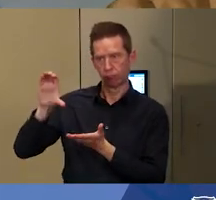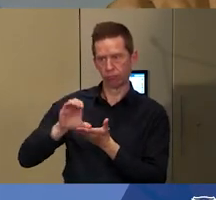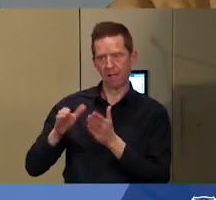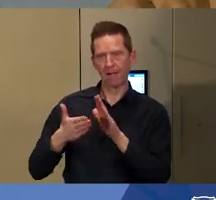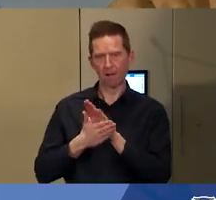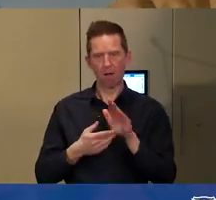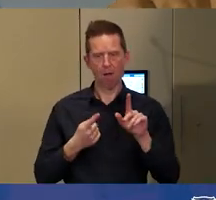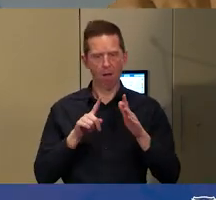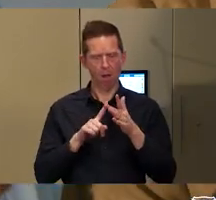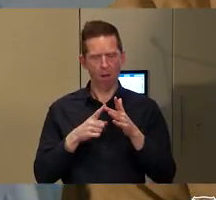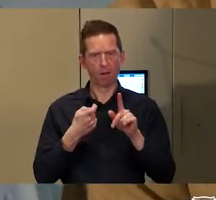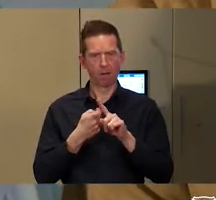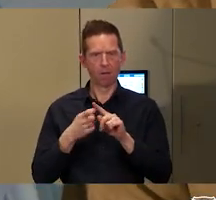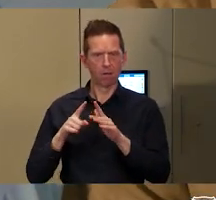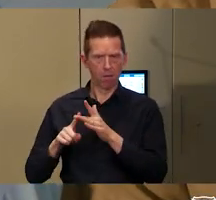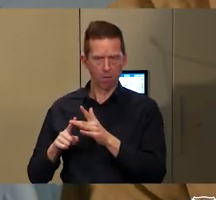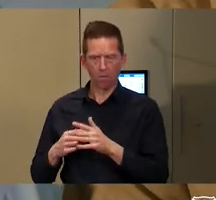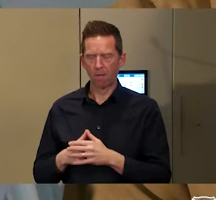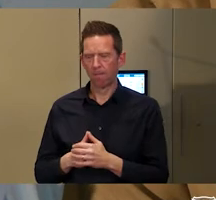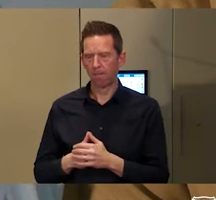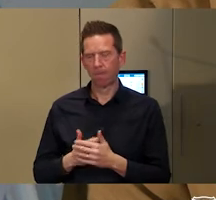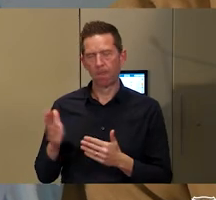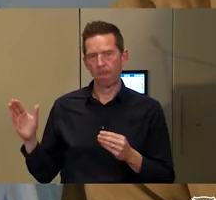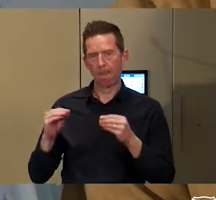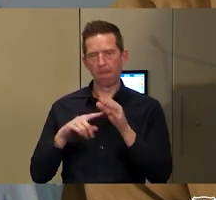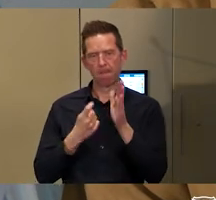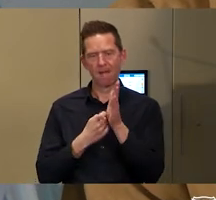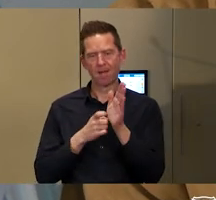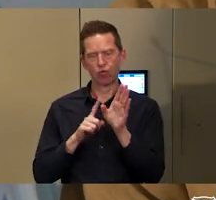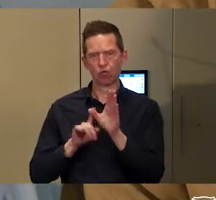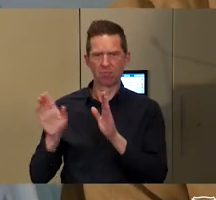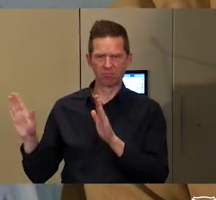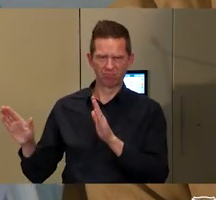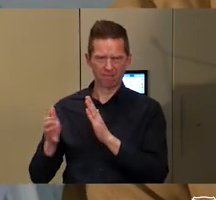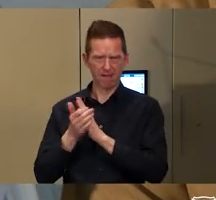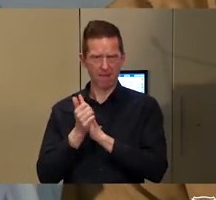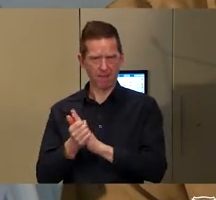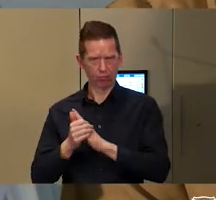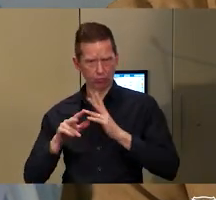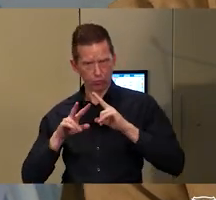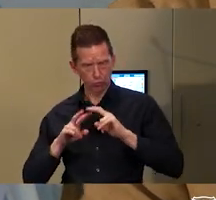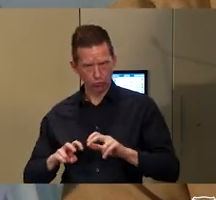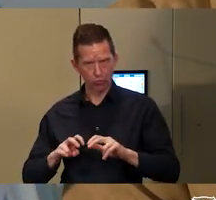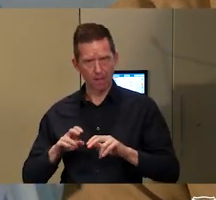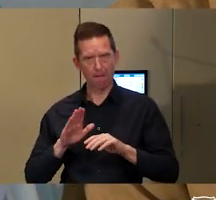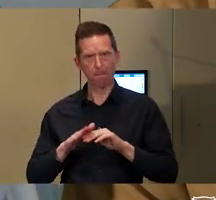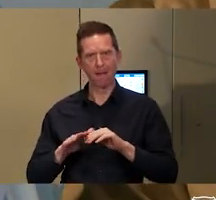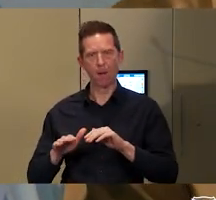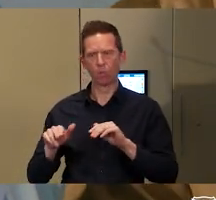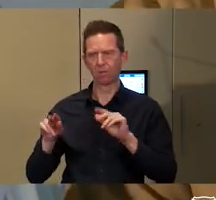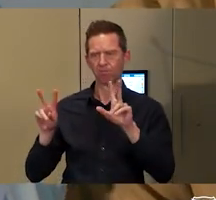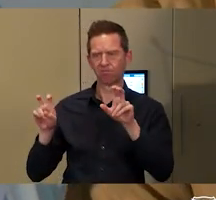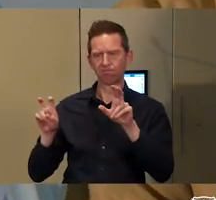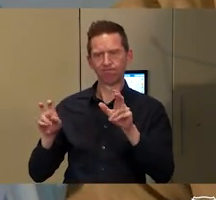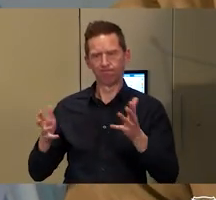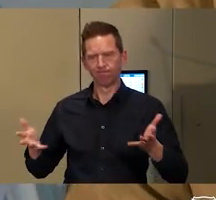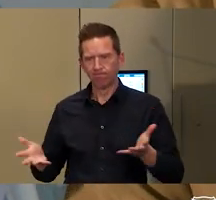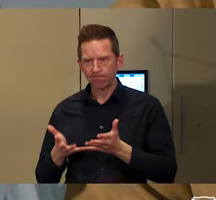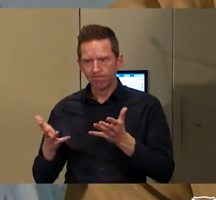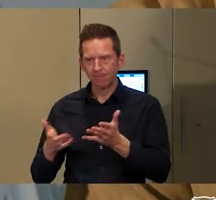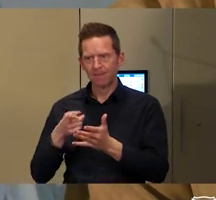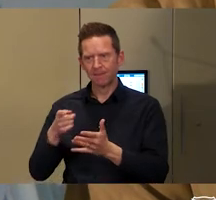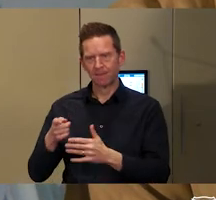Knowledge Institute. Barry is the lead researcher on the topic of prompting or promoting Indigenous